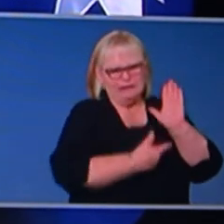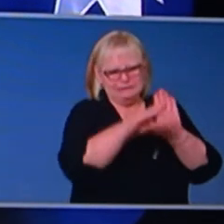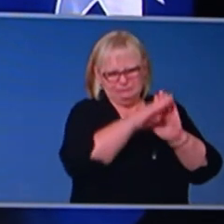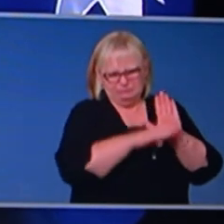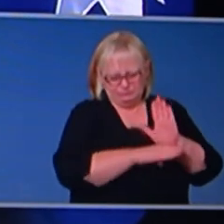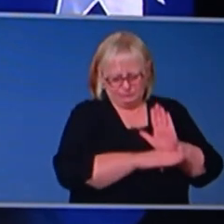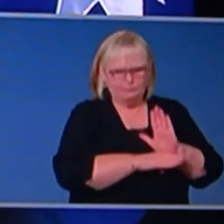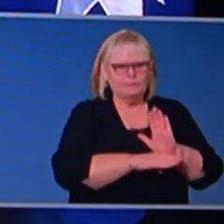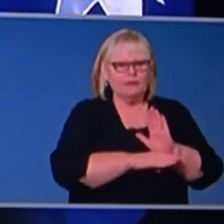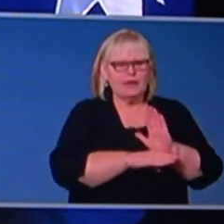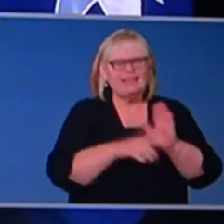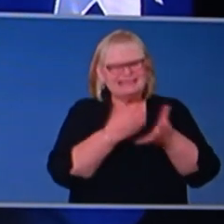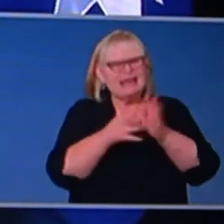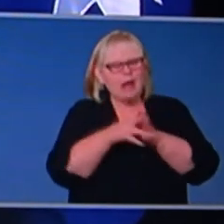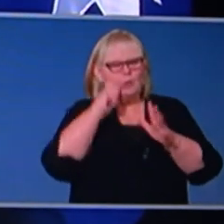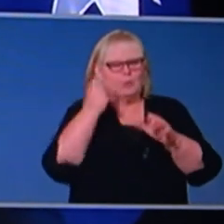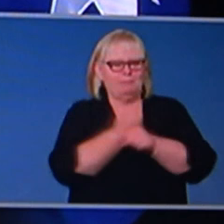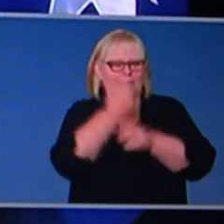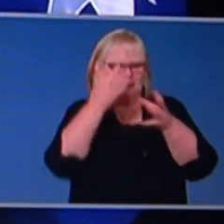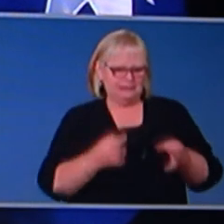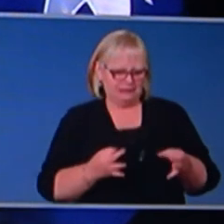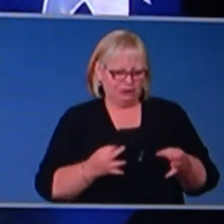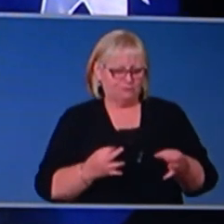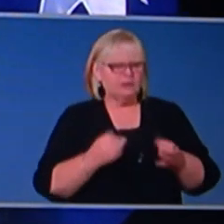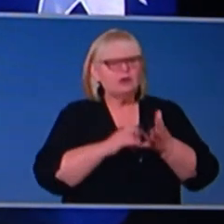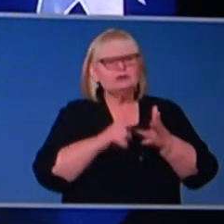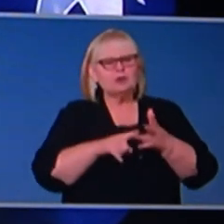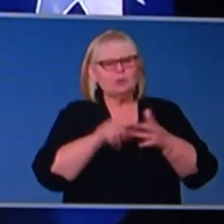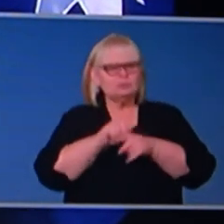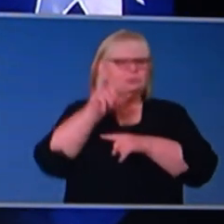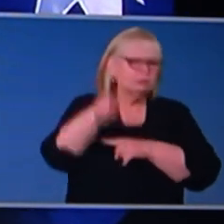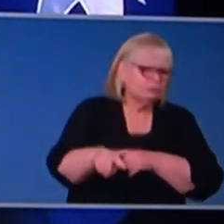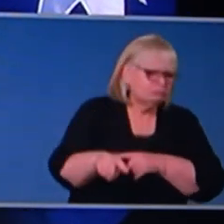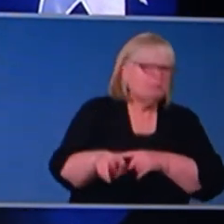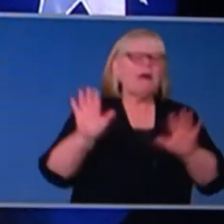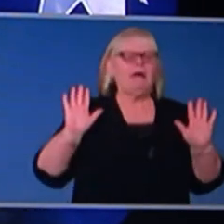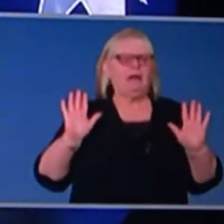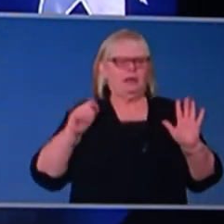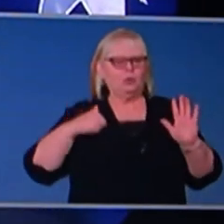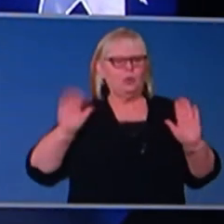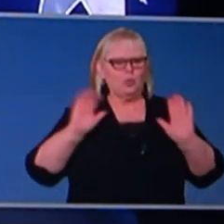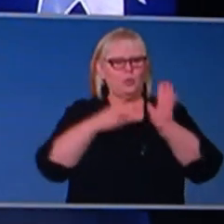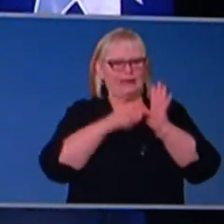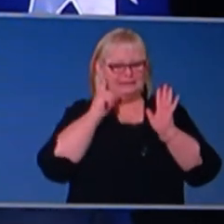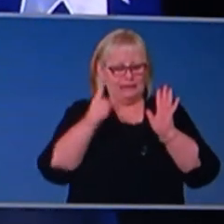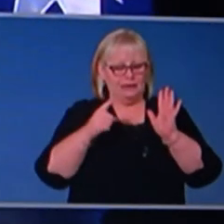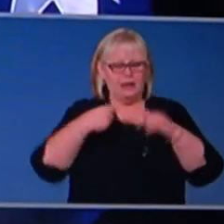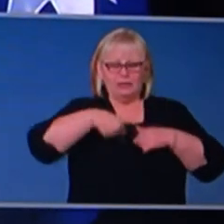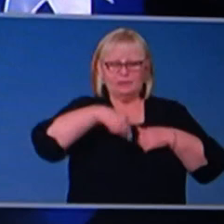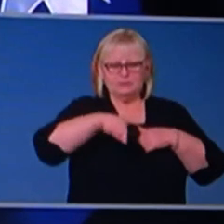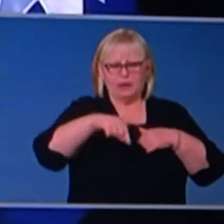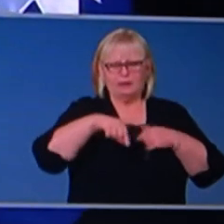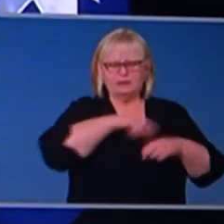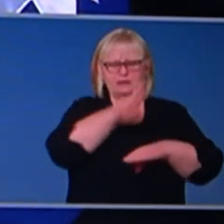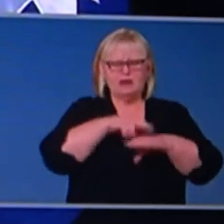And that's the basis on which the assessment will be made. So I'm, I'm not going to, uh, second guess that process. There'll be a lot of work done. the National